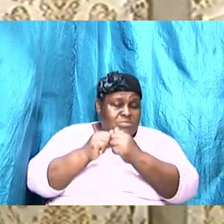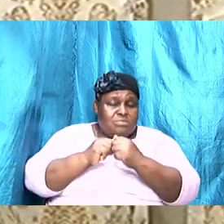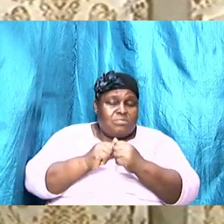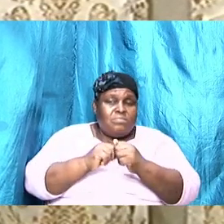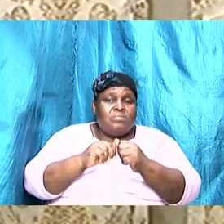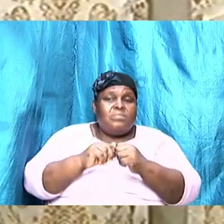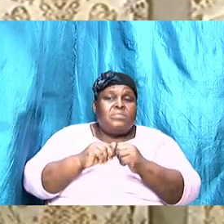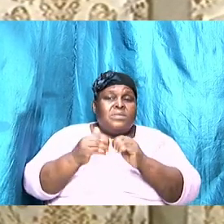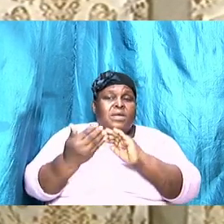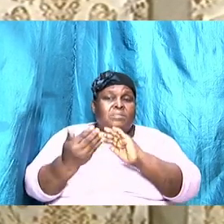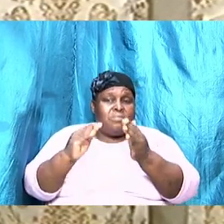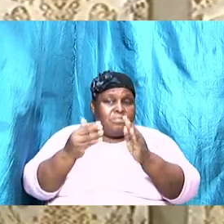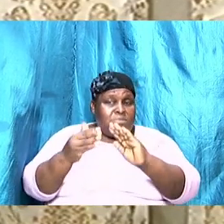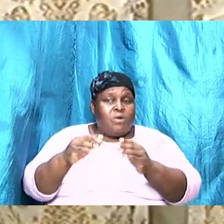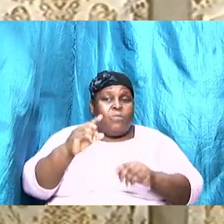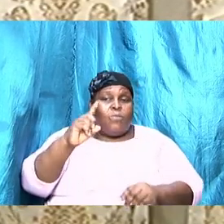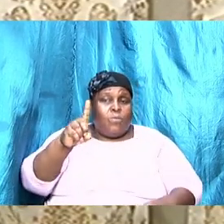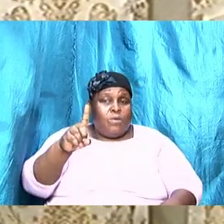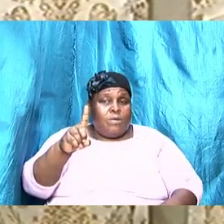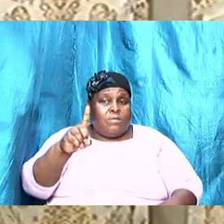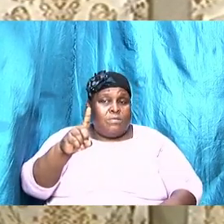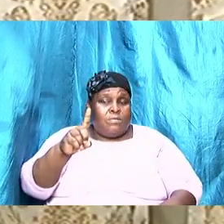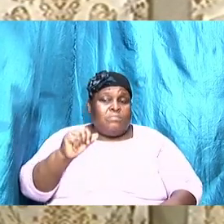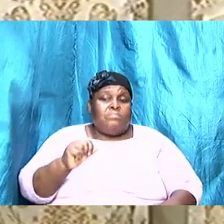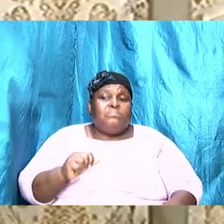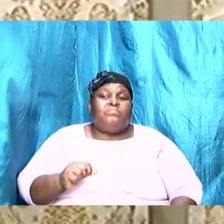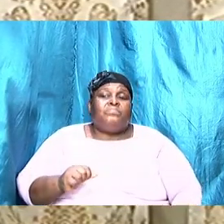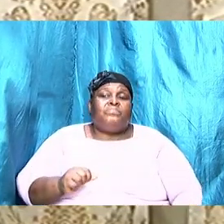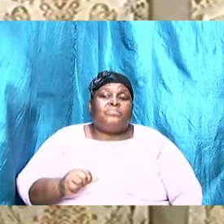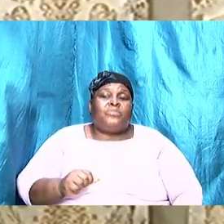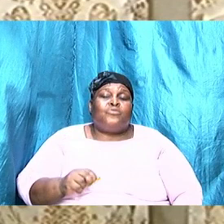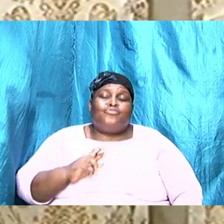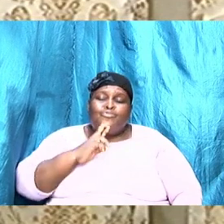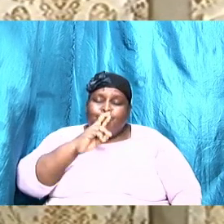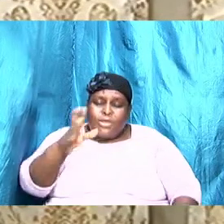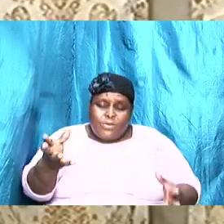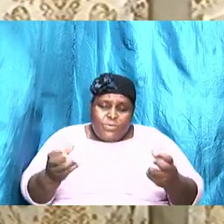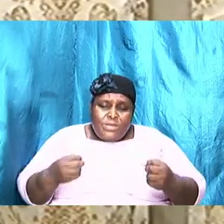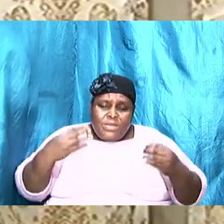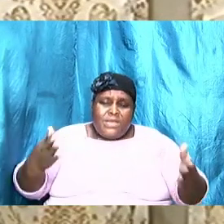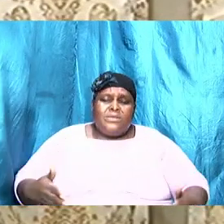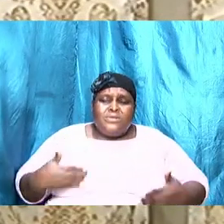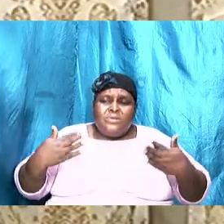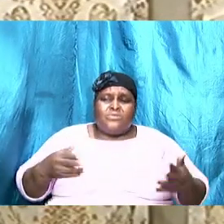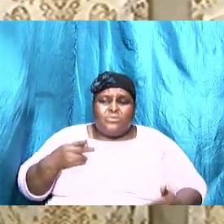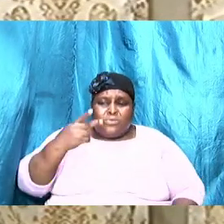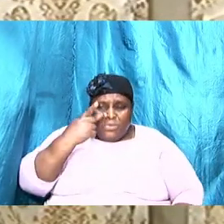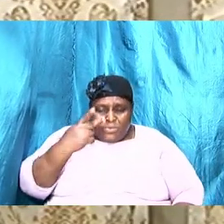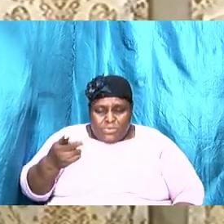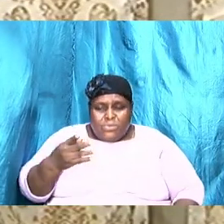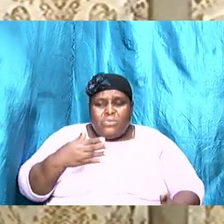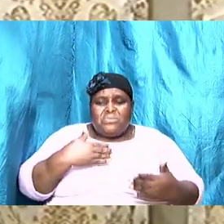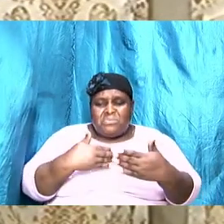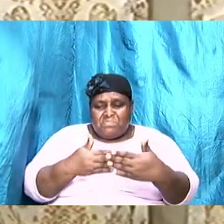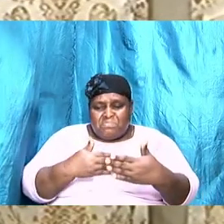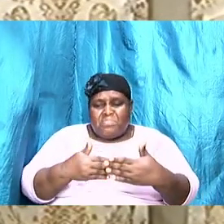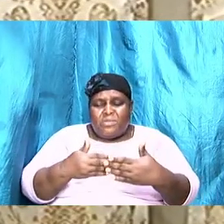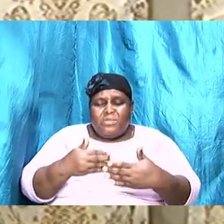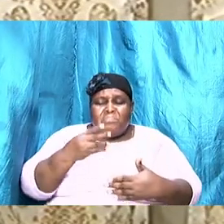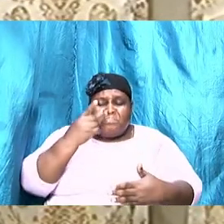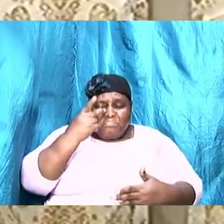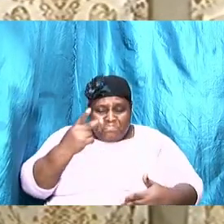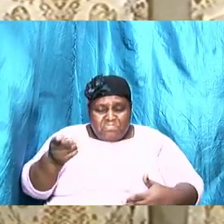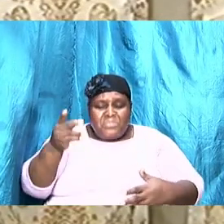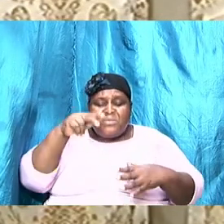I really, really would encourage us to look good, look closely, look deeply,